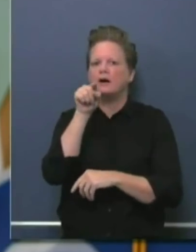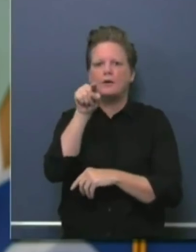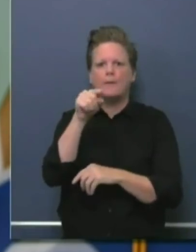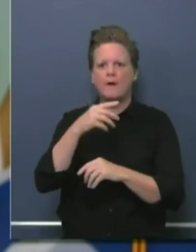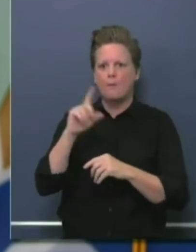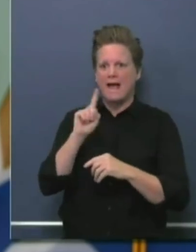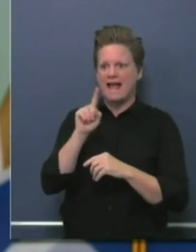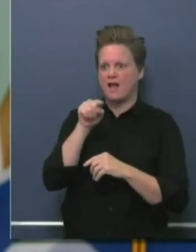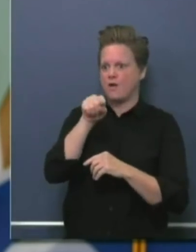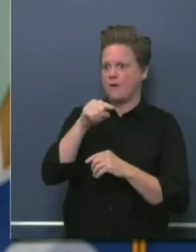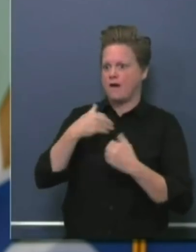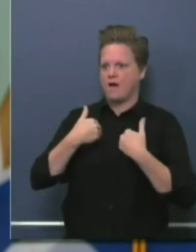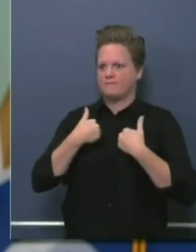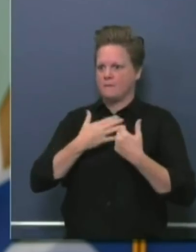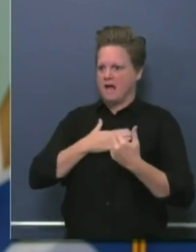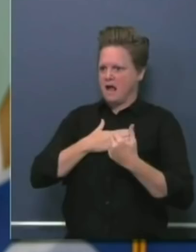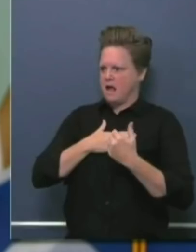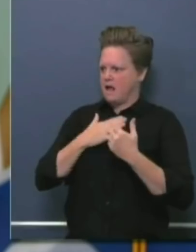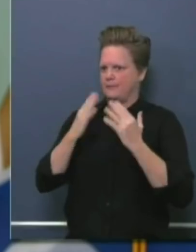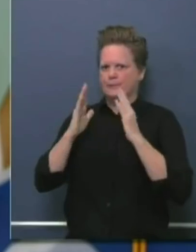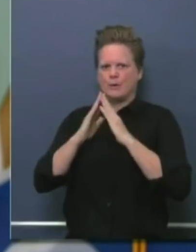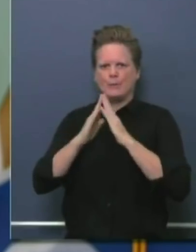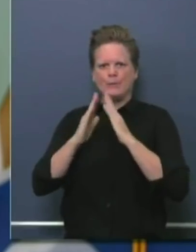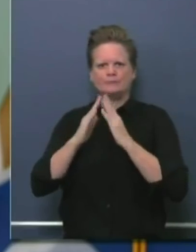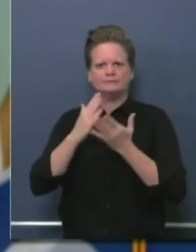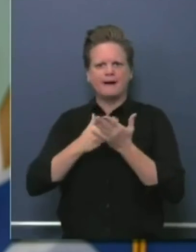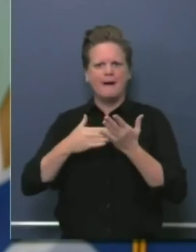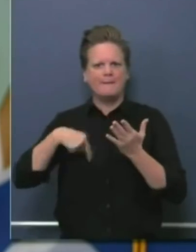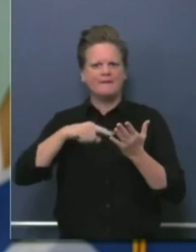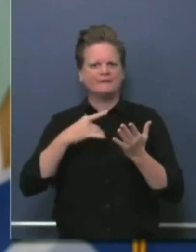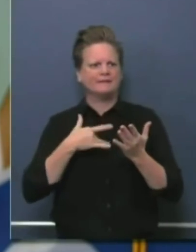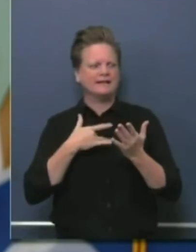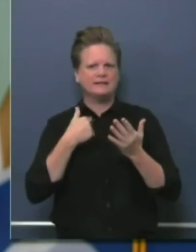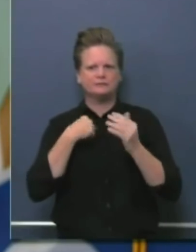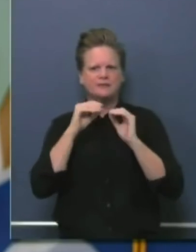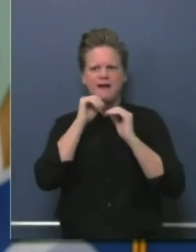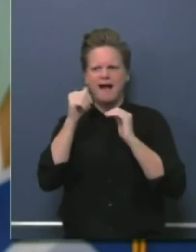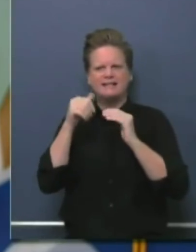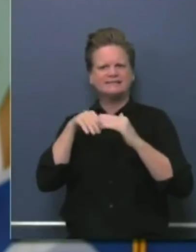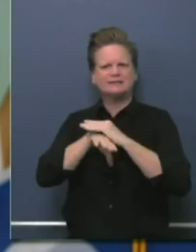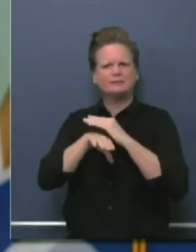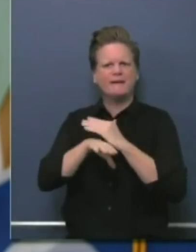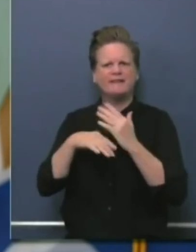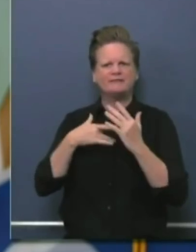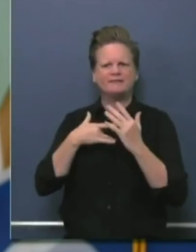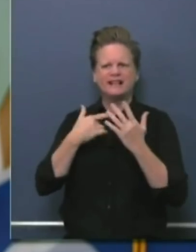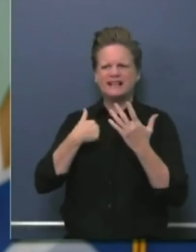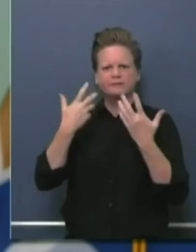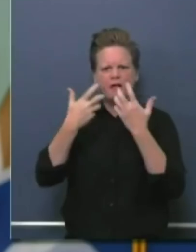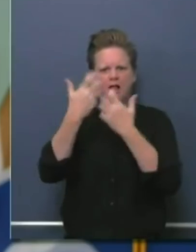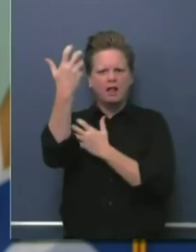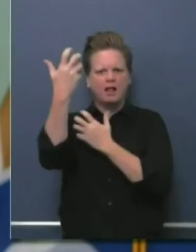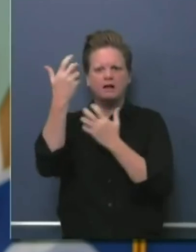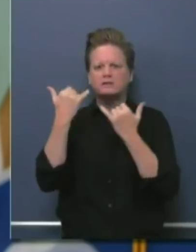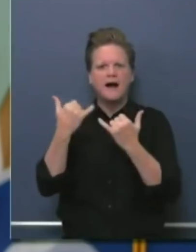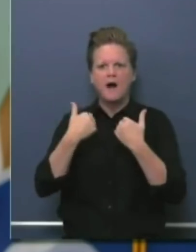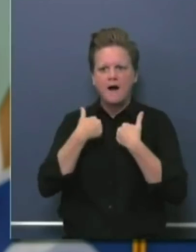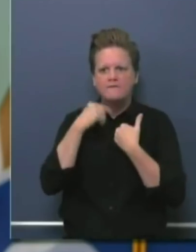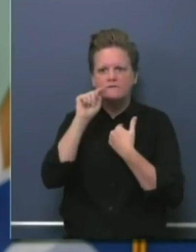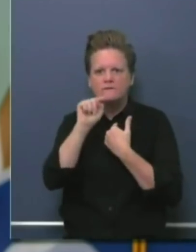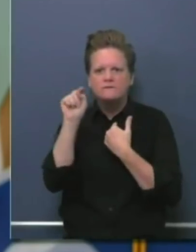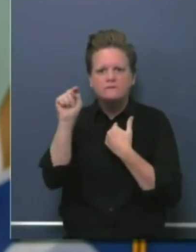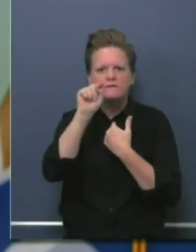areas where we still have work to do. Again, it doesn't include the hospital-based system, so that's just something